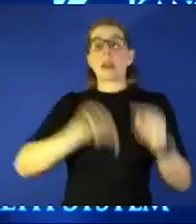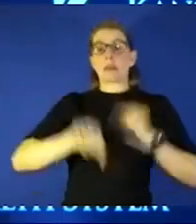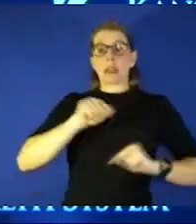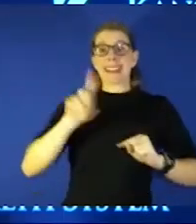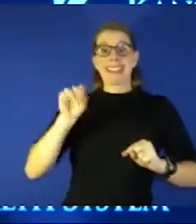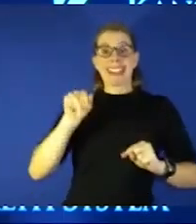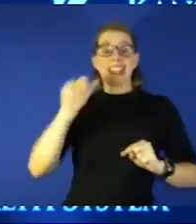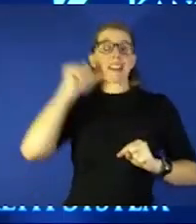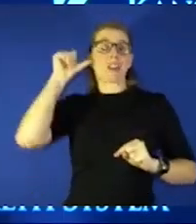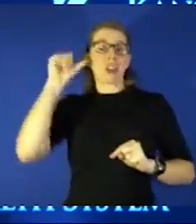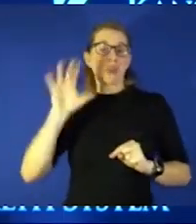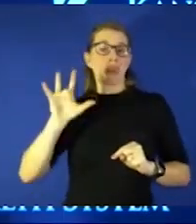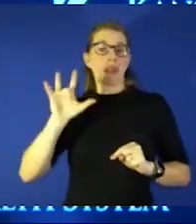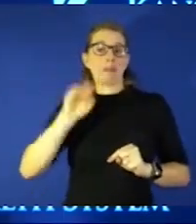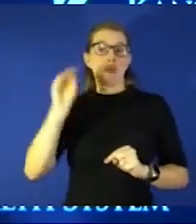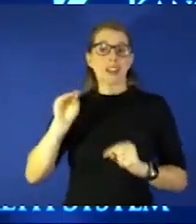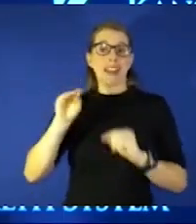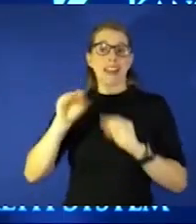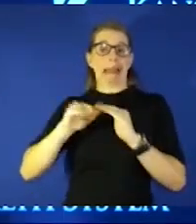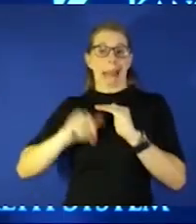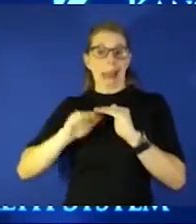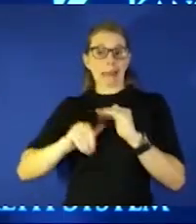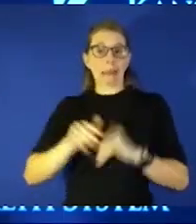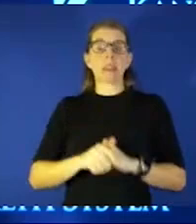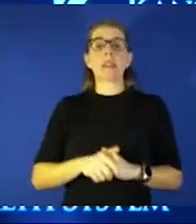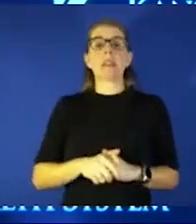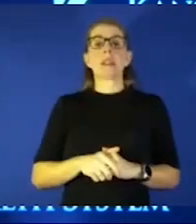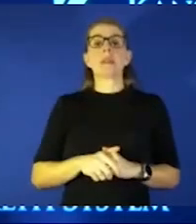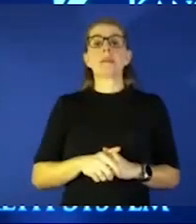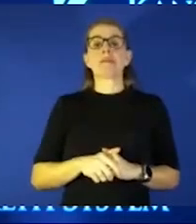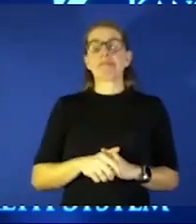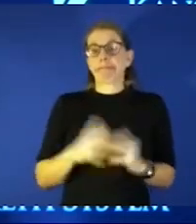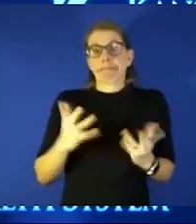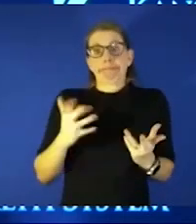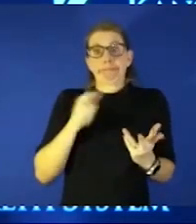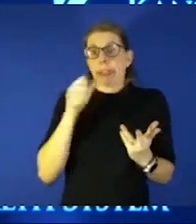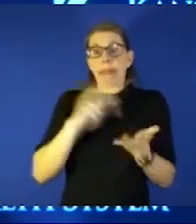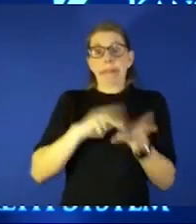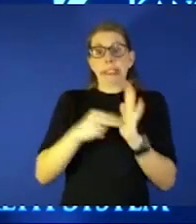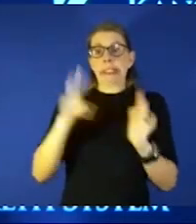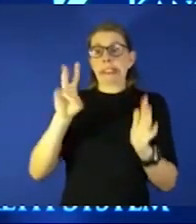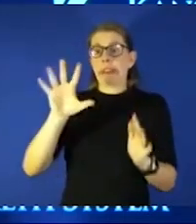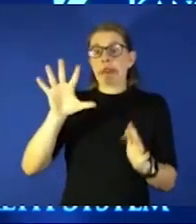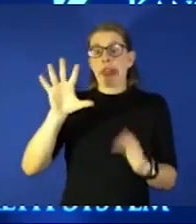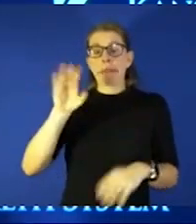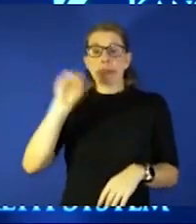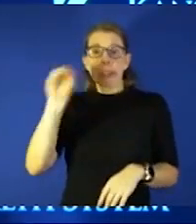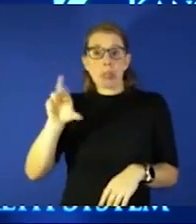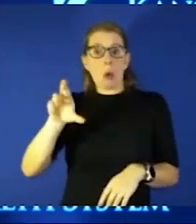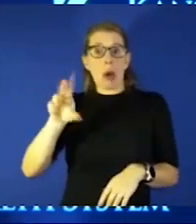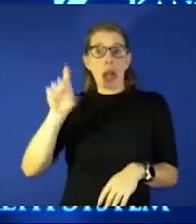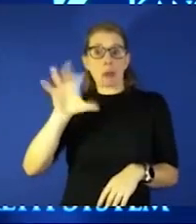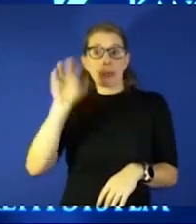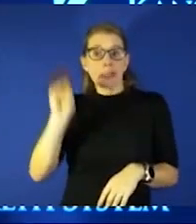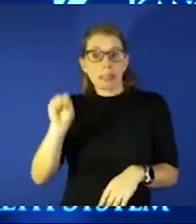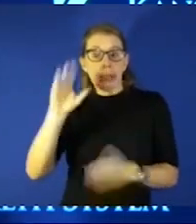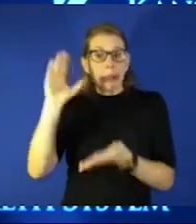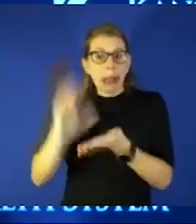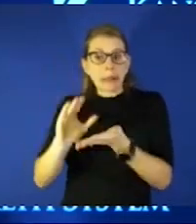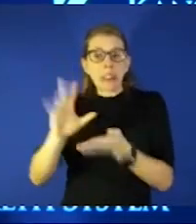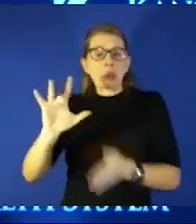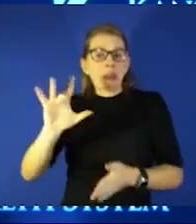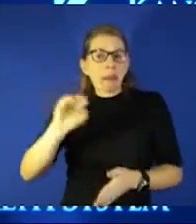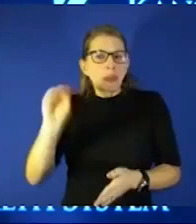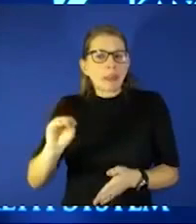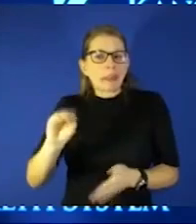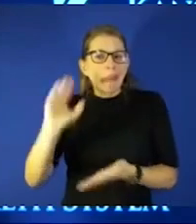25 percent less so let's just say it right out loud it doesn't mean it's 75 or 100 percent less it's only 25 percent less and if you get